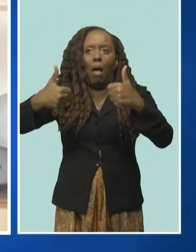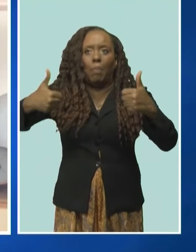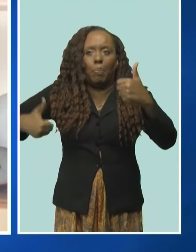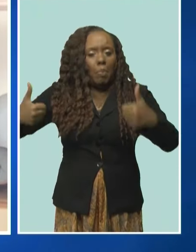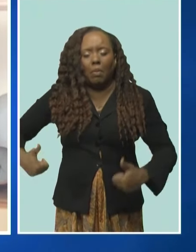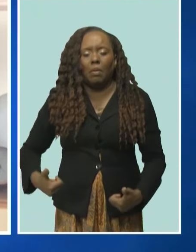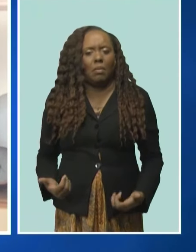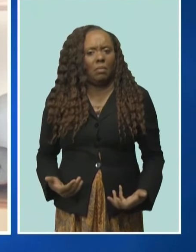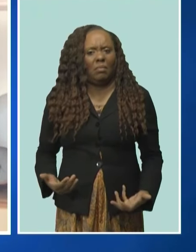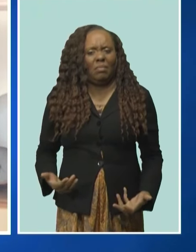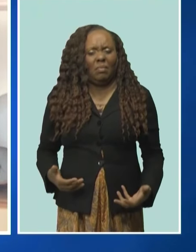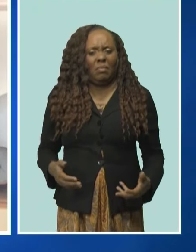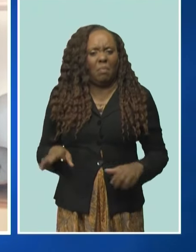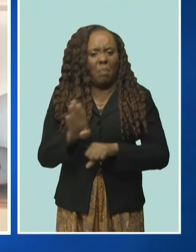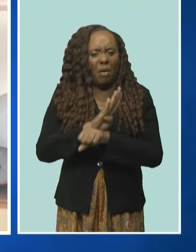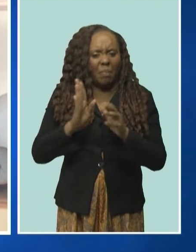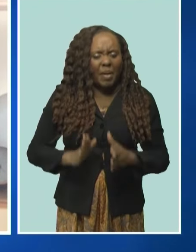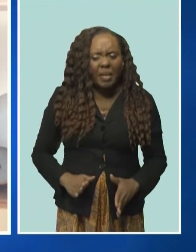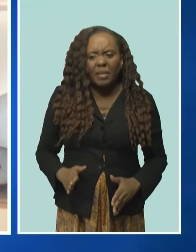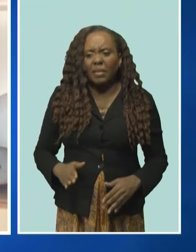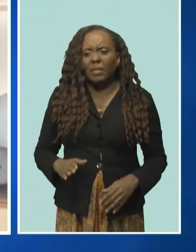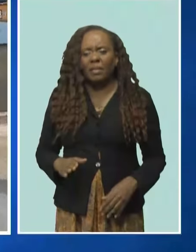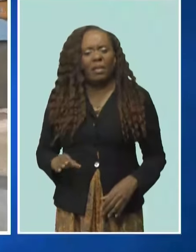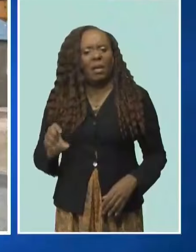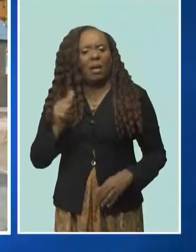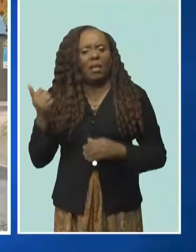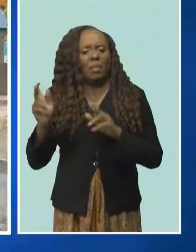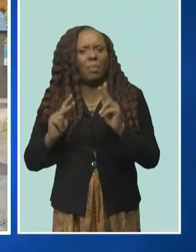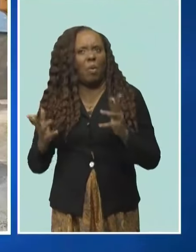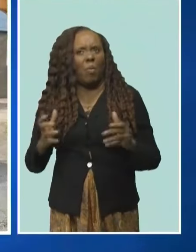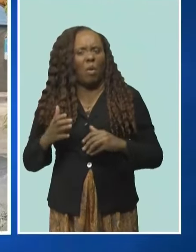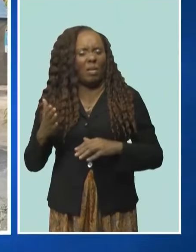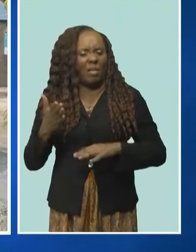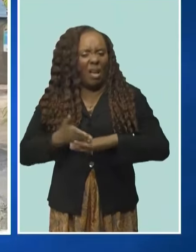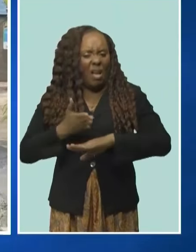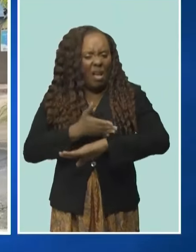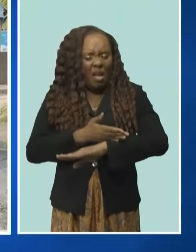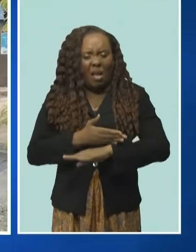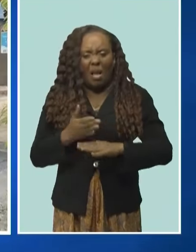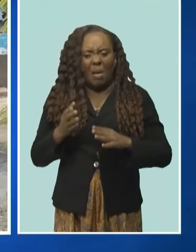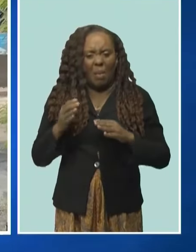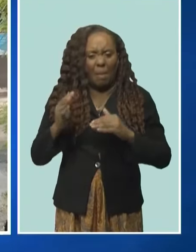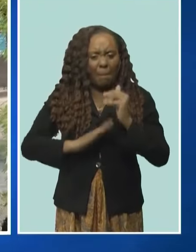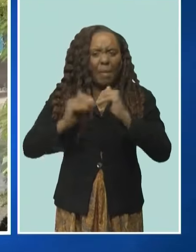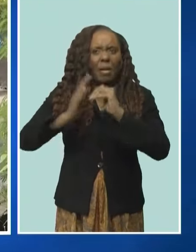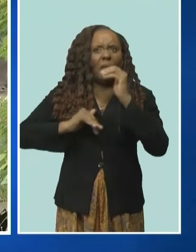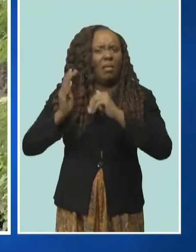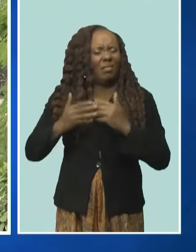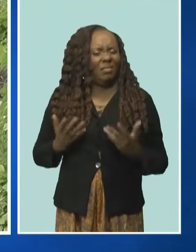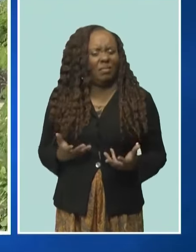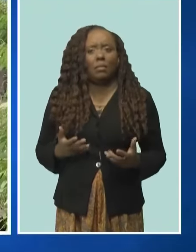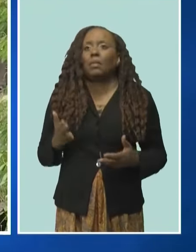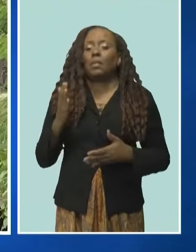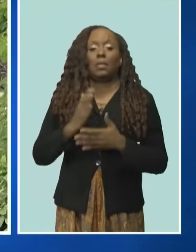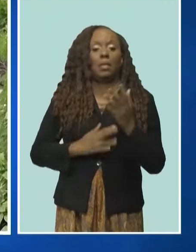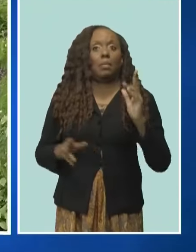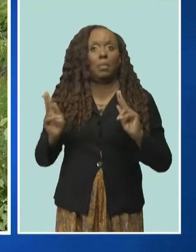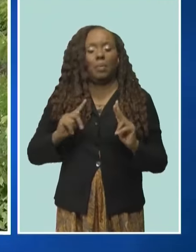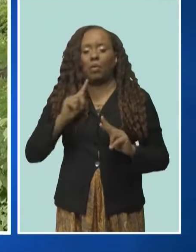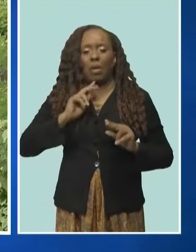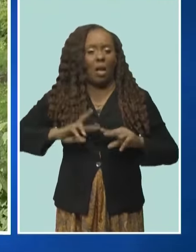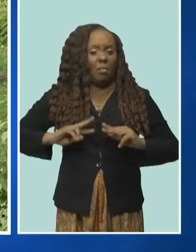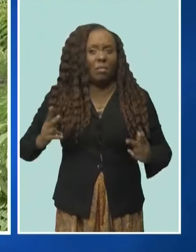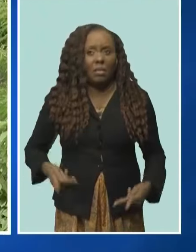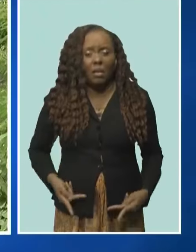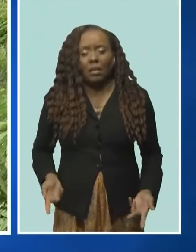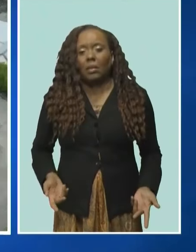foreign, who would like to build a structure on the East Coast? When I visited the quaint Bathsheba community, some residents were upset